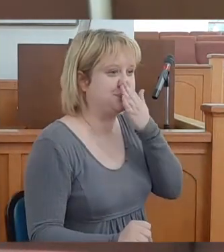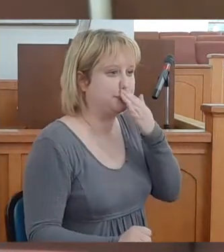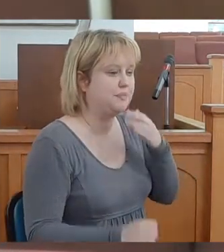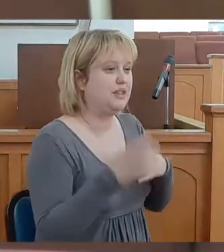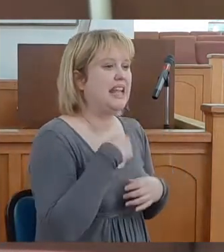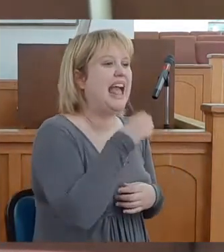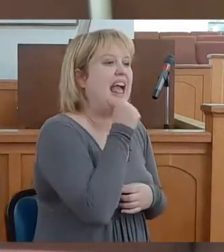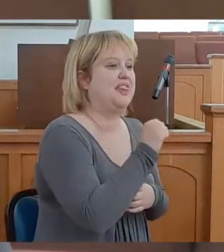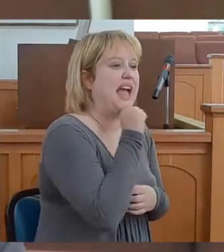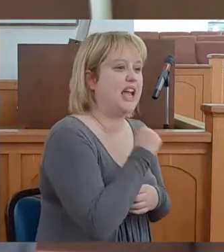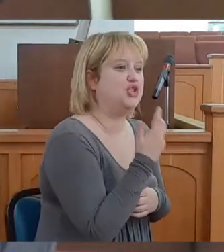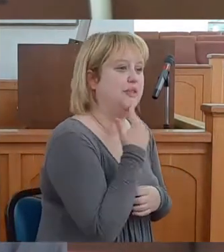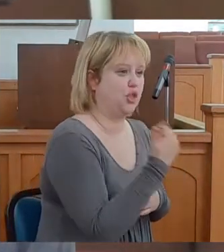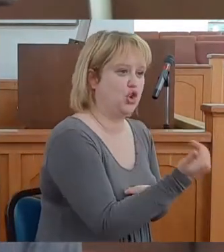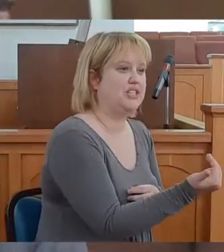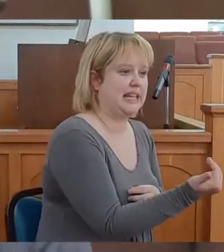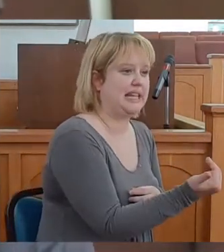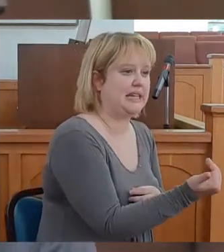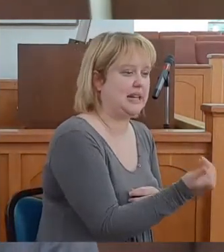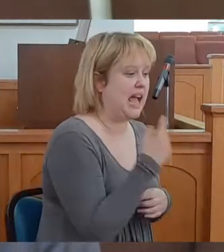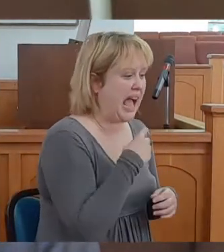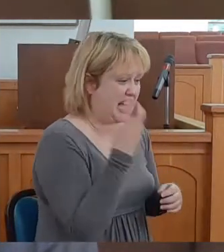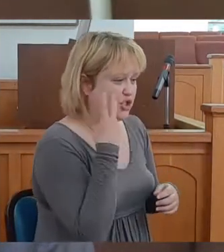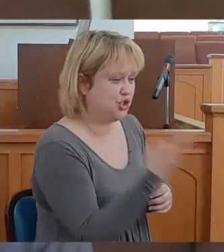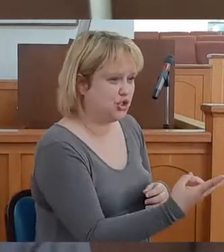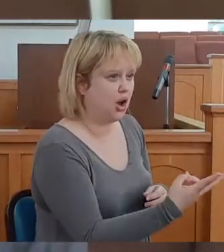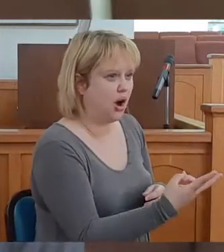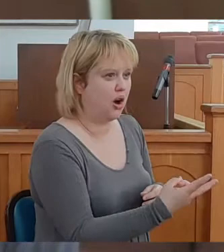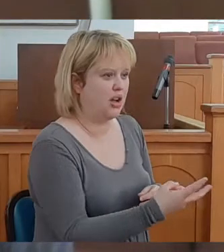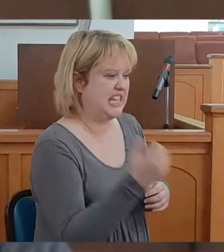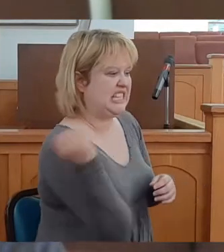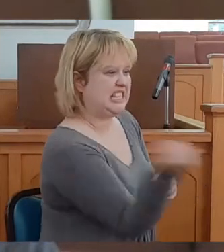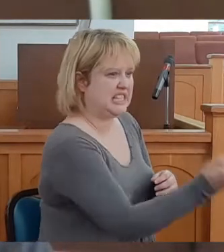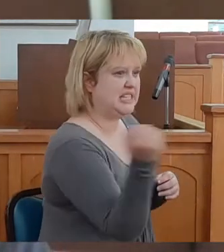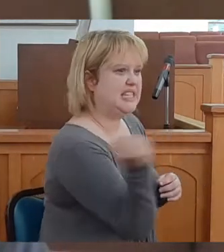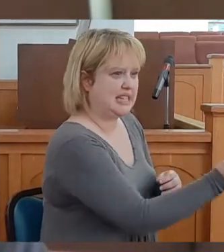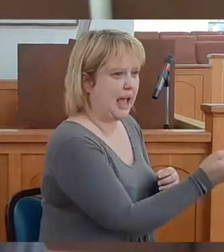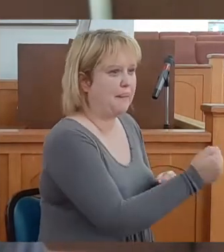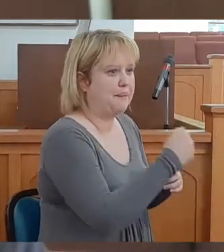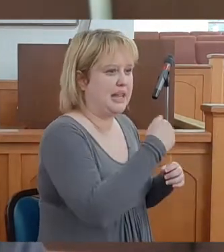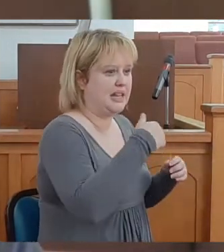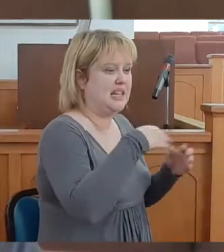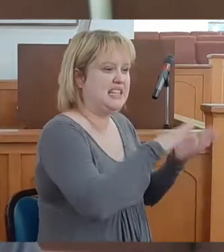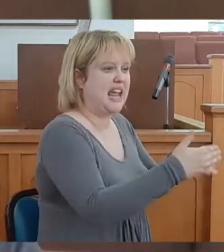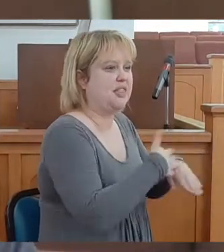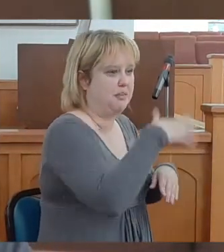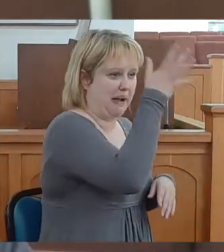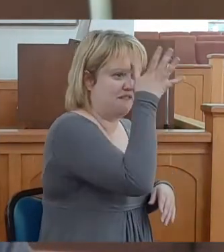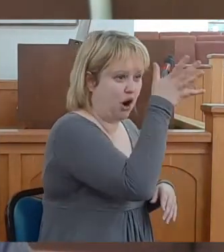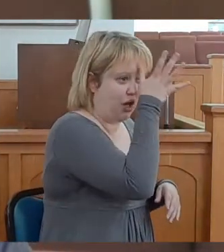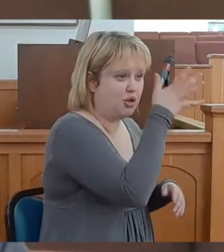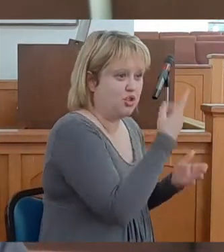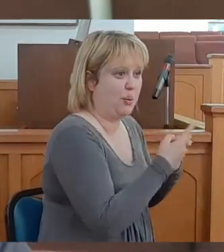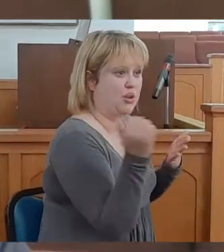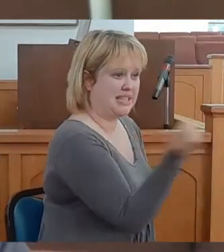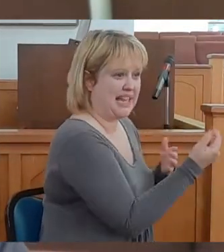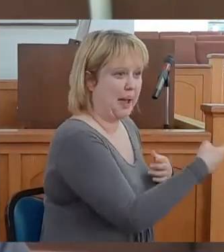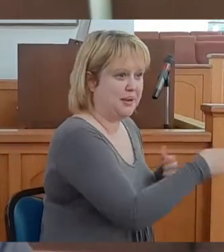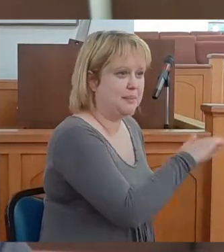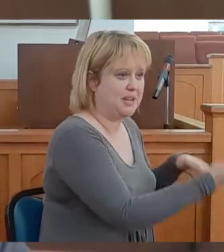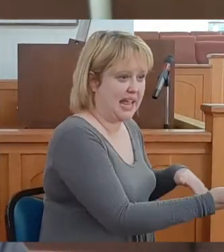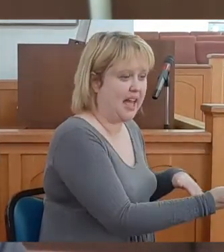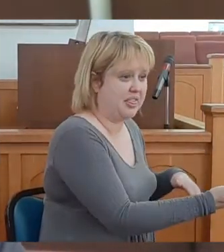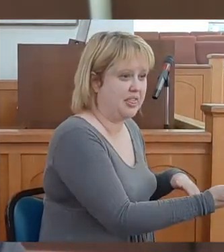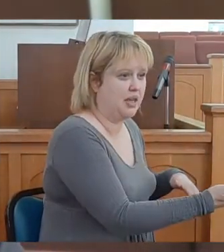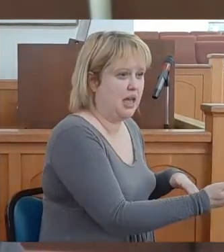At the age of 13, I witnessed the stabbing death of my father. And it was that experience that caused